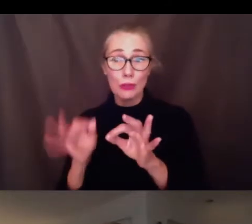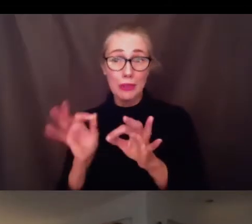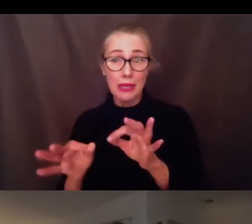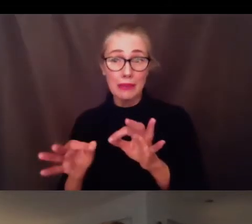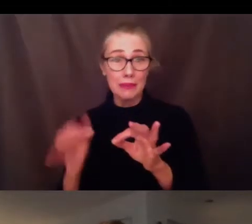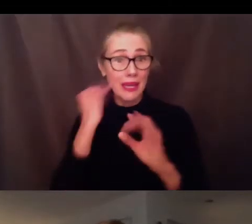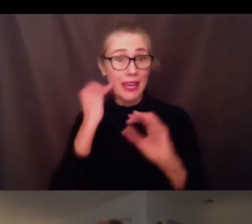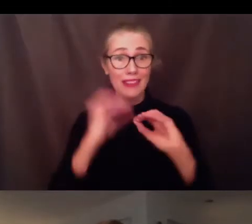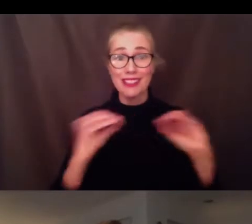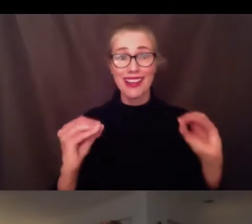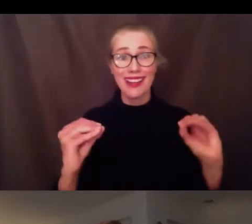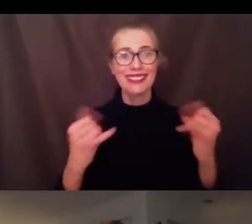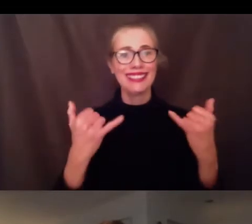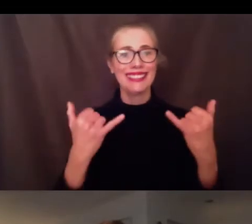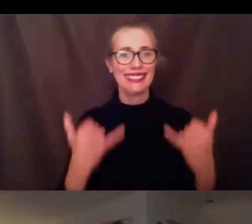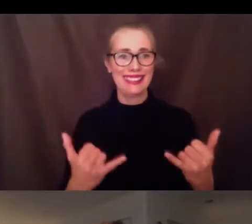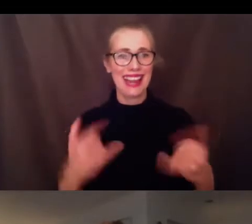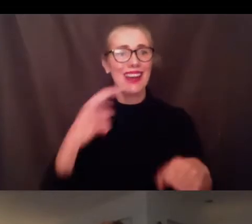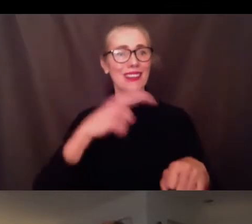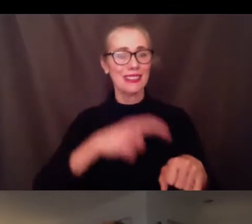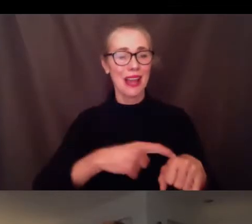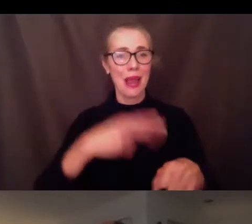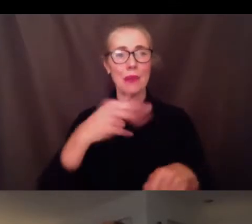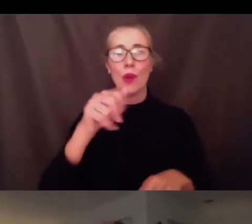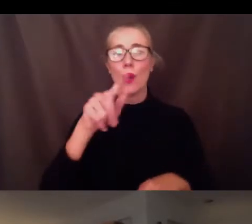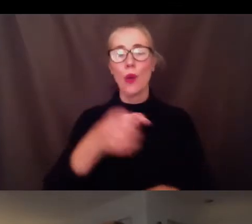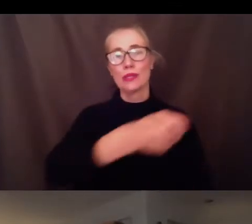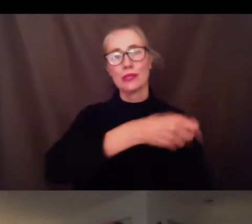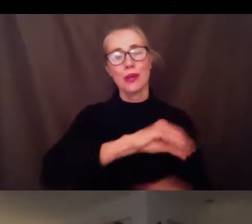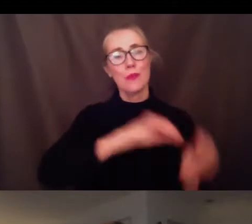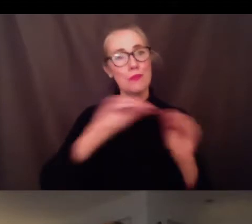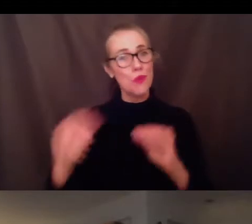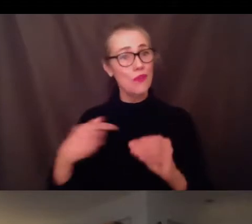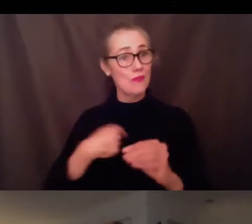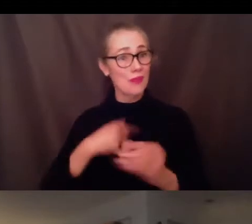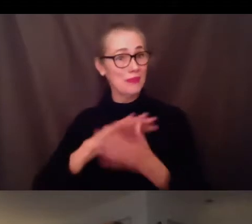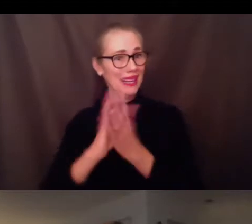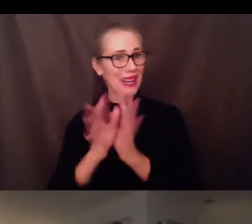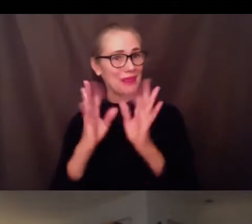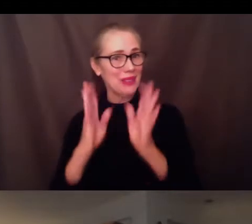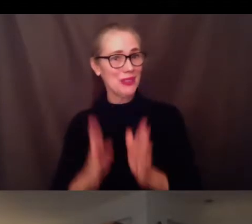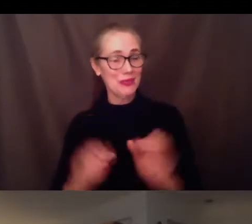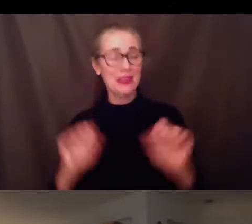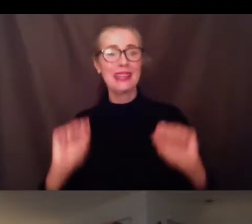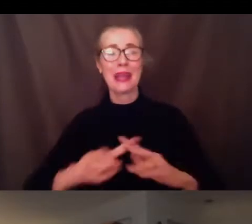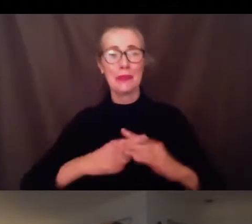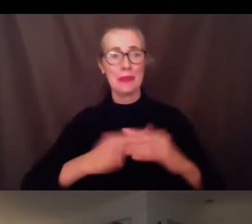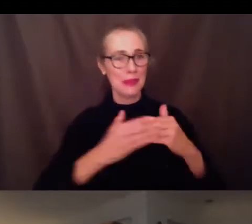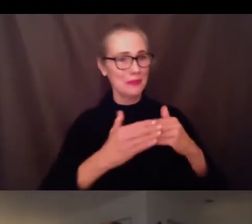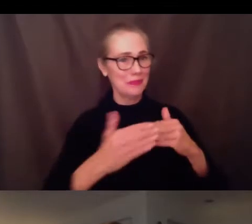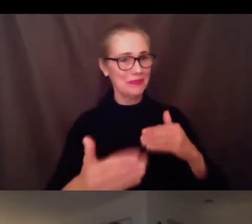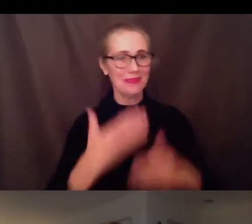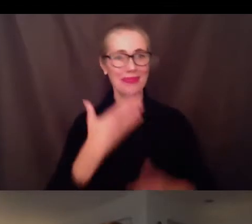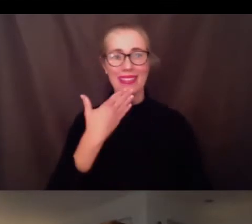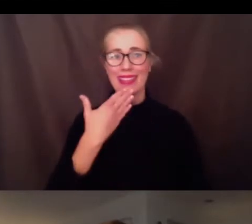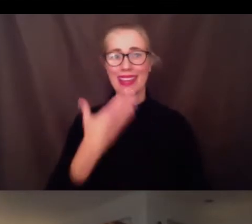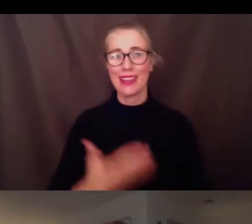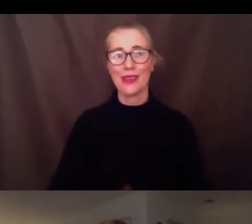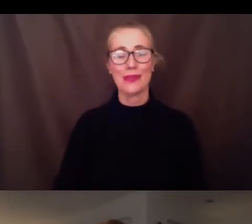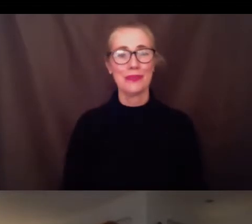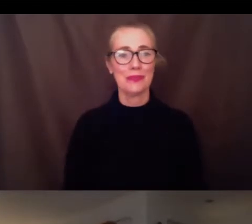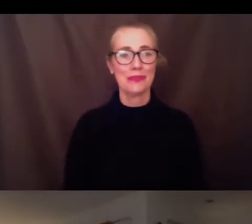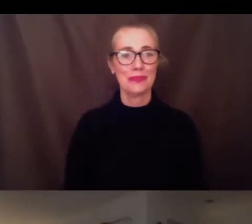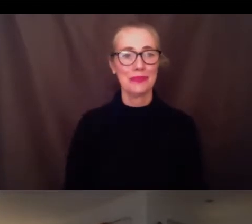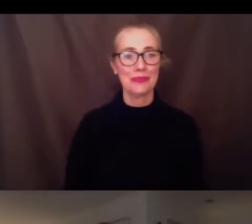then I will ask the host to please assign me as an interpreter and we may begin. Thank you. Thank